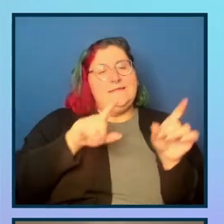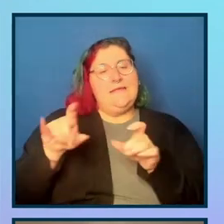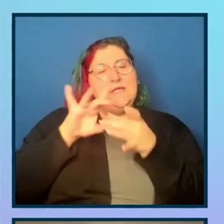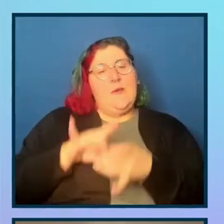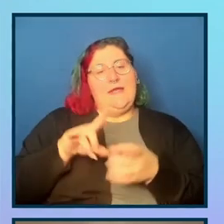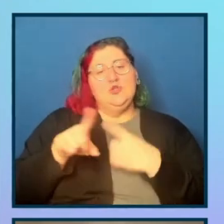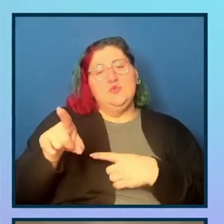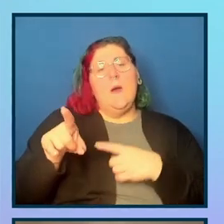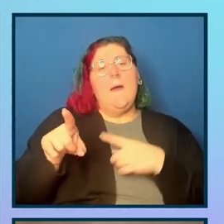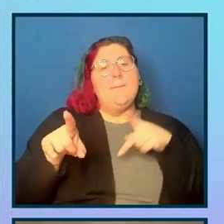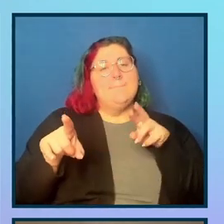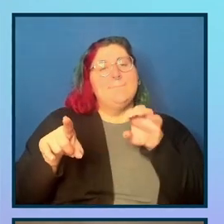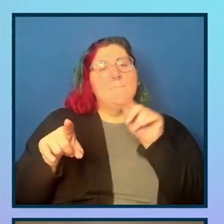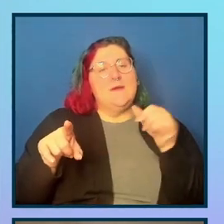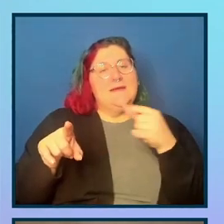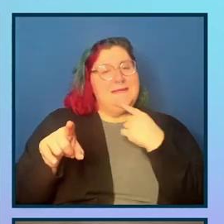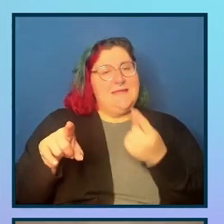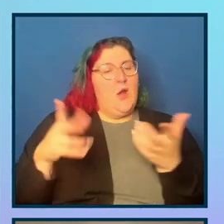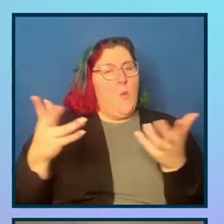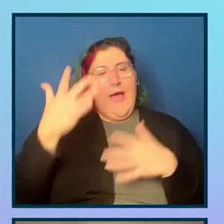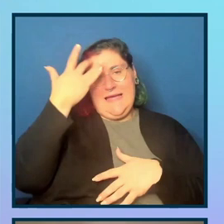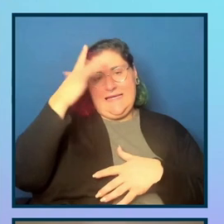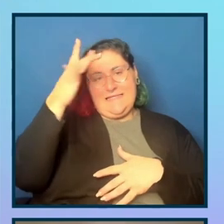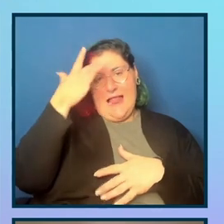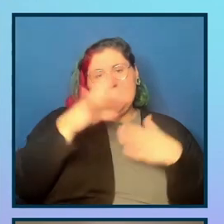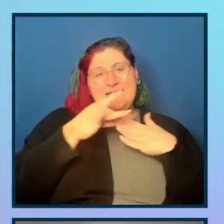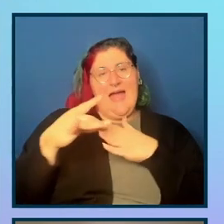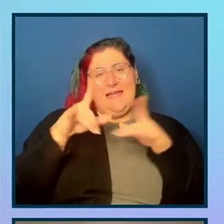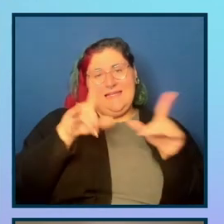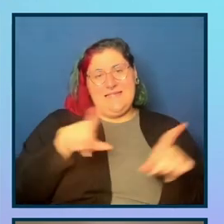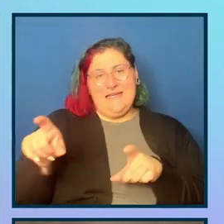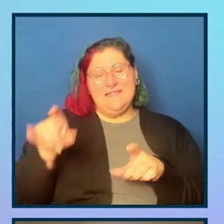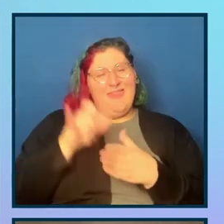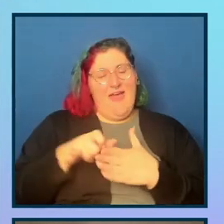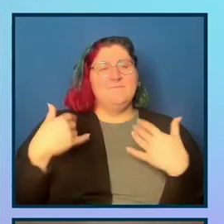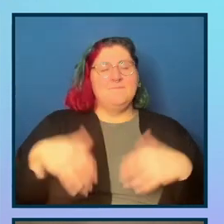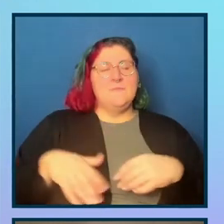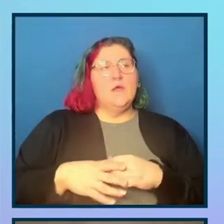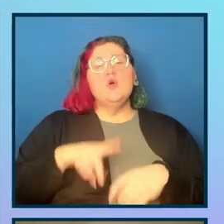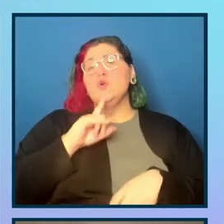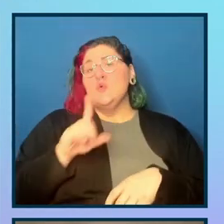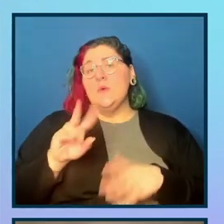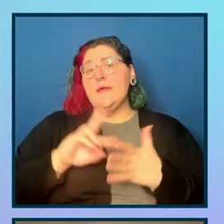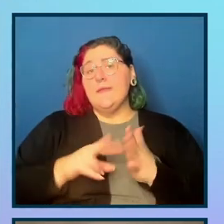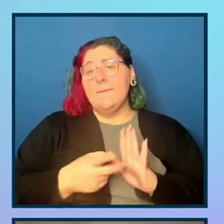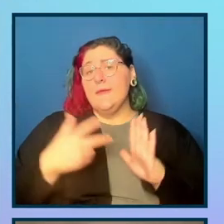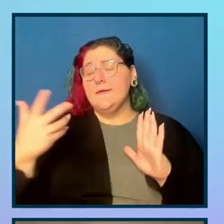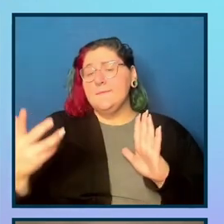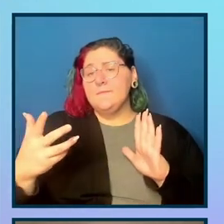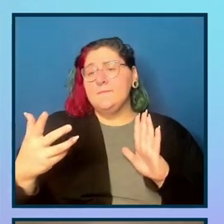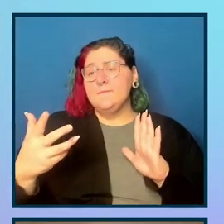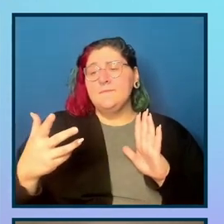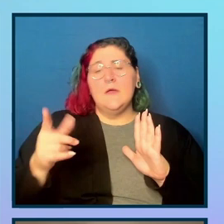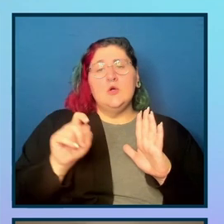which are the intelligent guided tests. Intelligent guided tests, um, are really just a, uh, some,